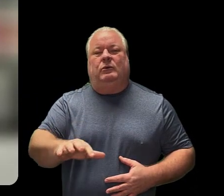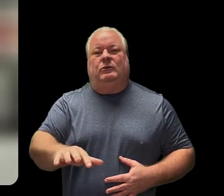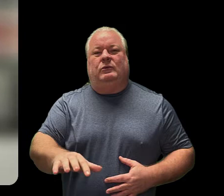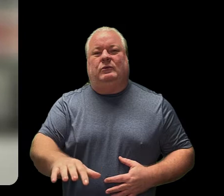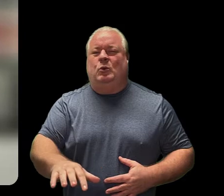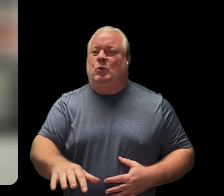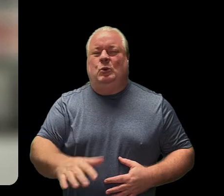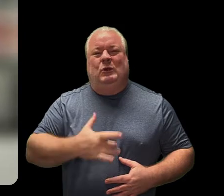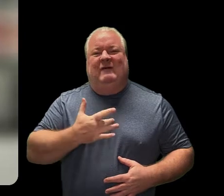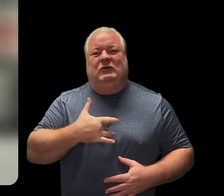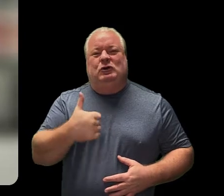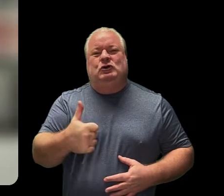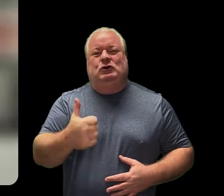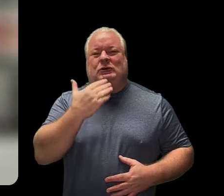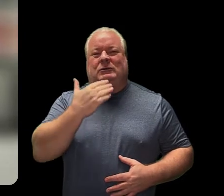Oh, that feels good.